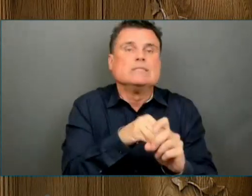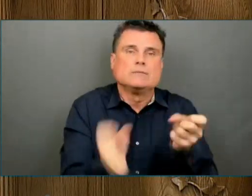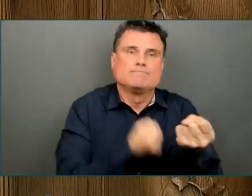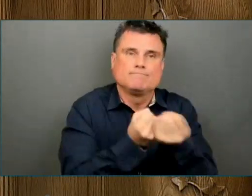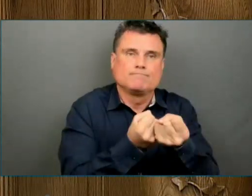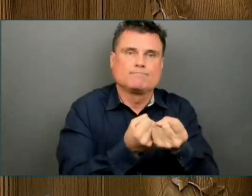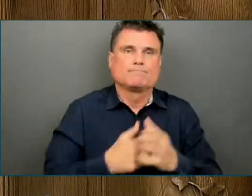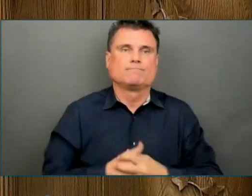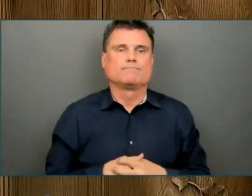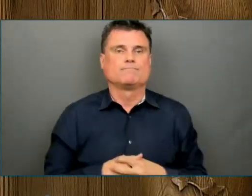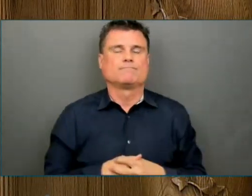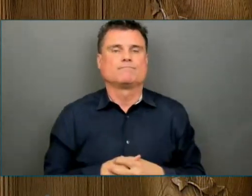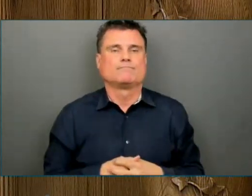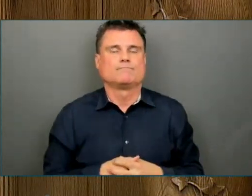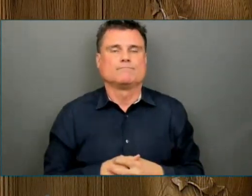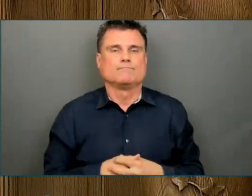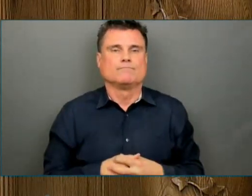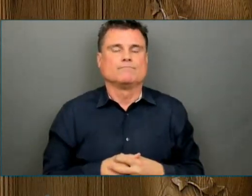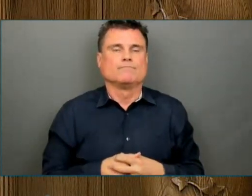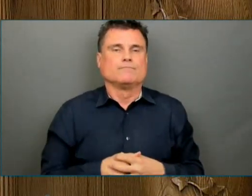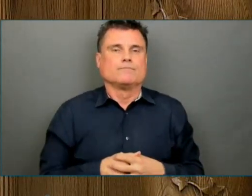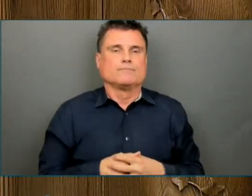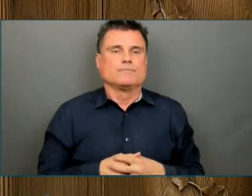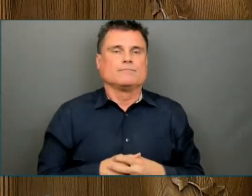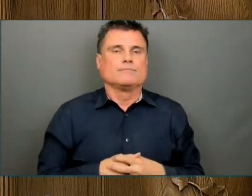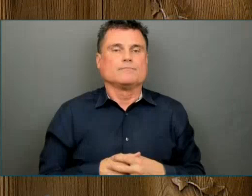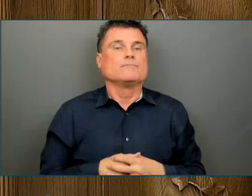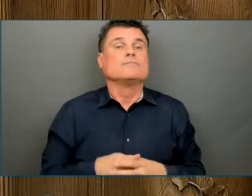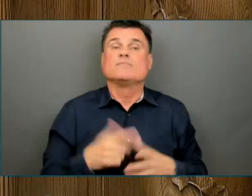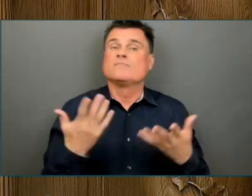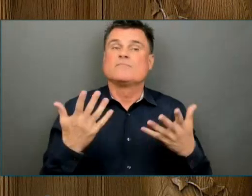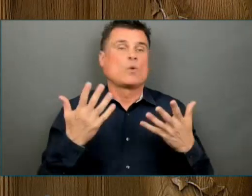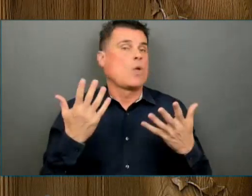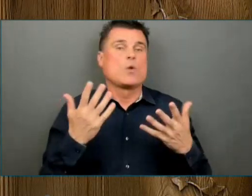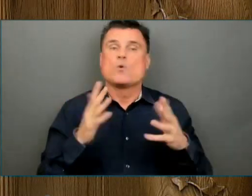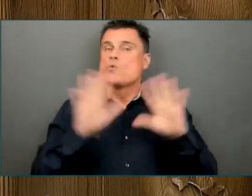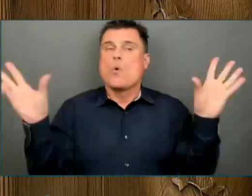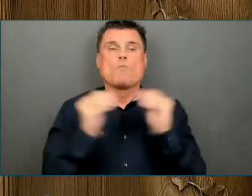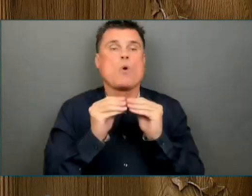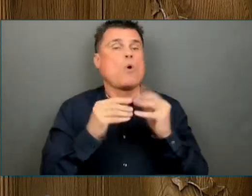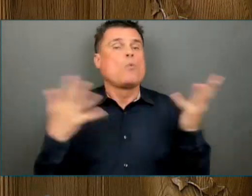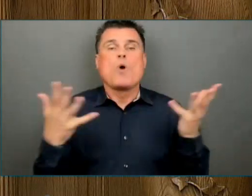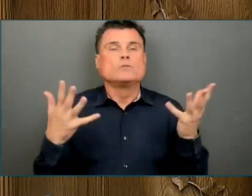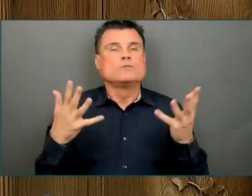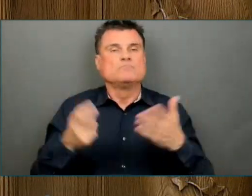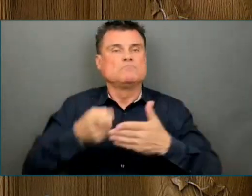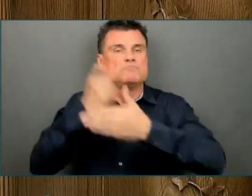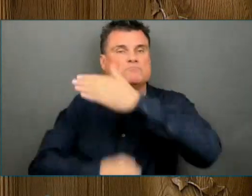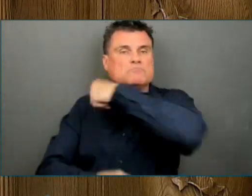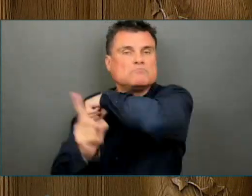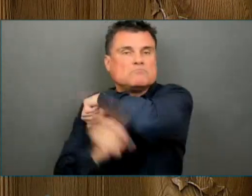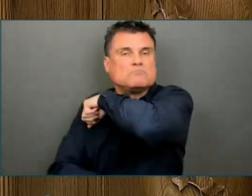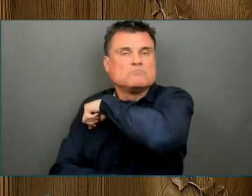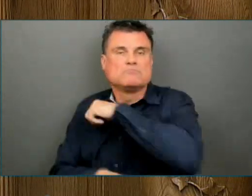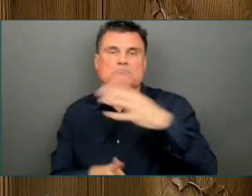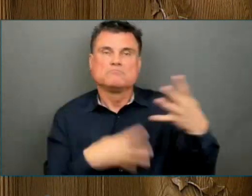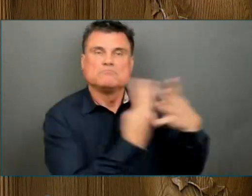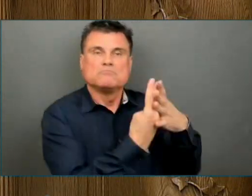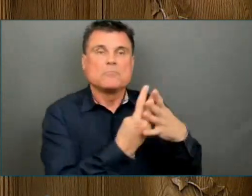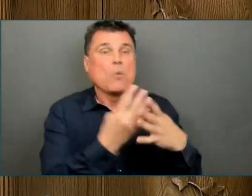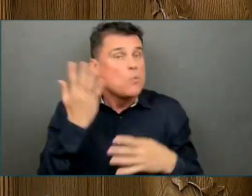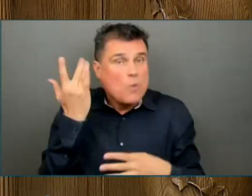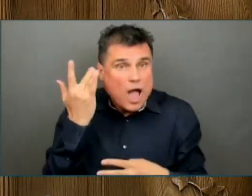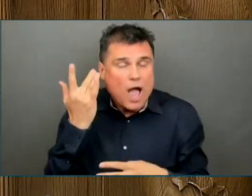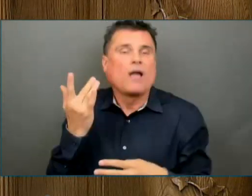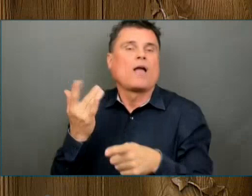and prevents people from seeking services. Our emerging recovery will not be felt fully by everyone